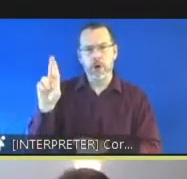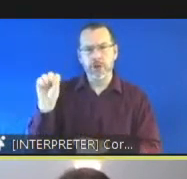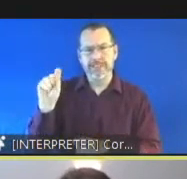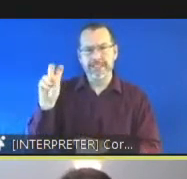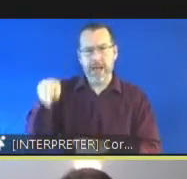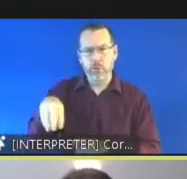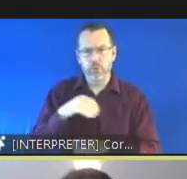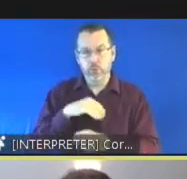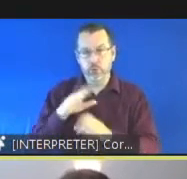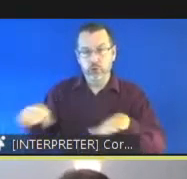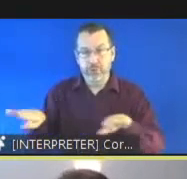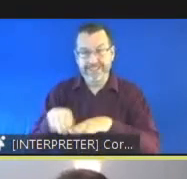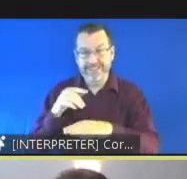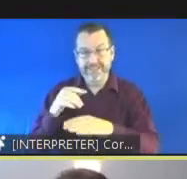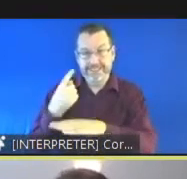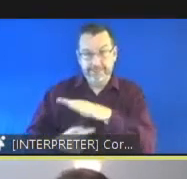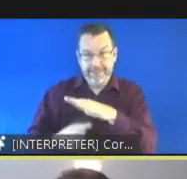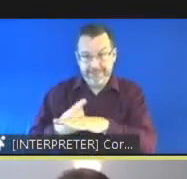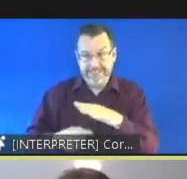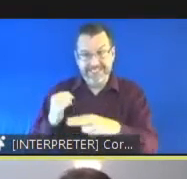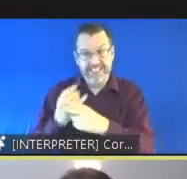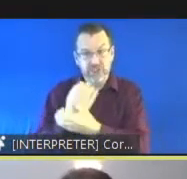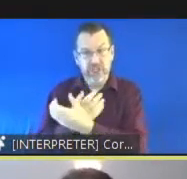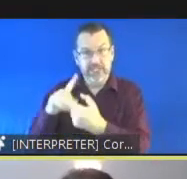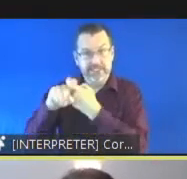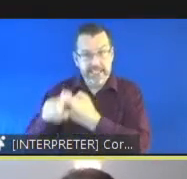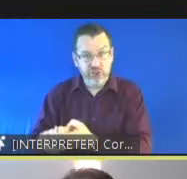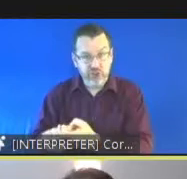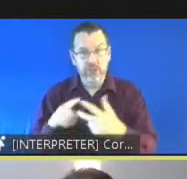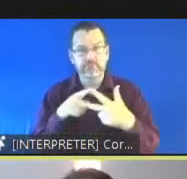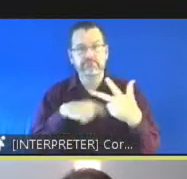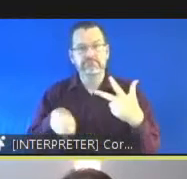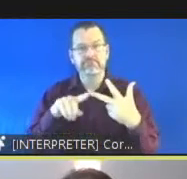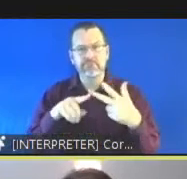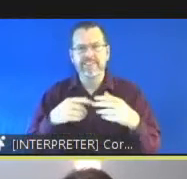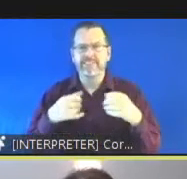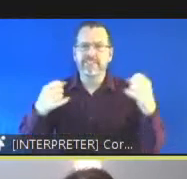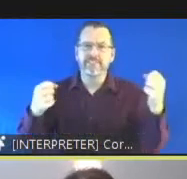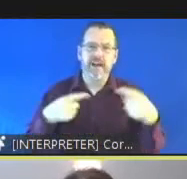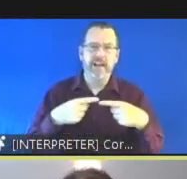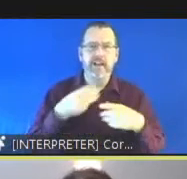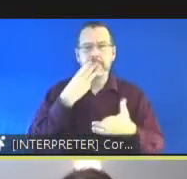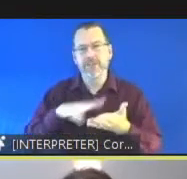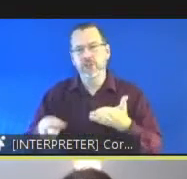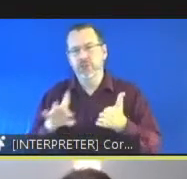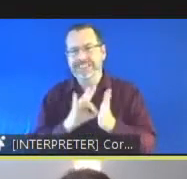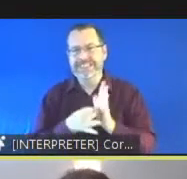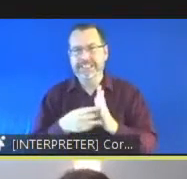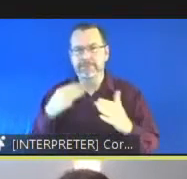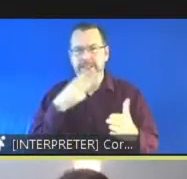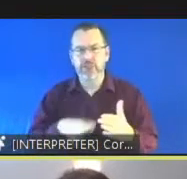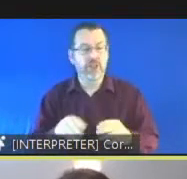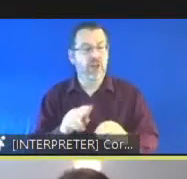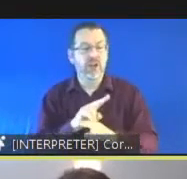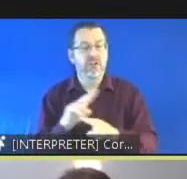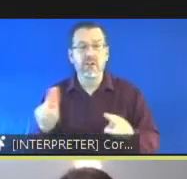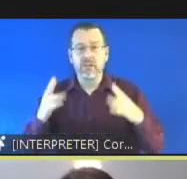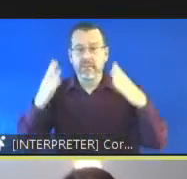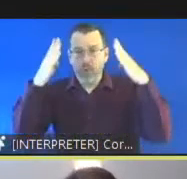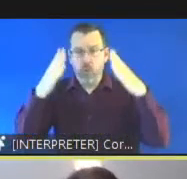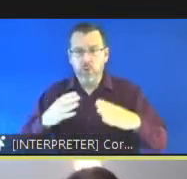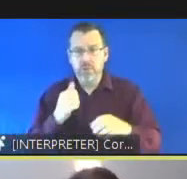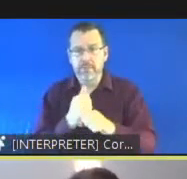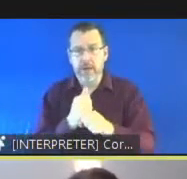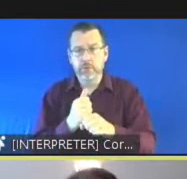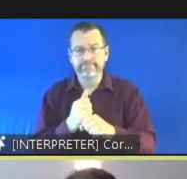disabilities in child detention and and then conclude with some sort of key key messages and i i won't dwell too much on some of the preliminary remarks